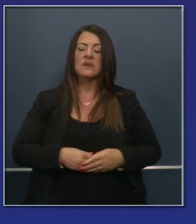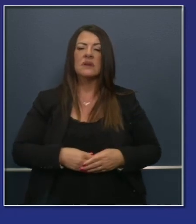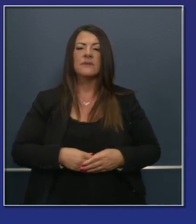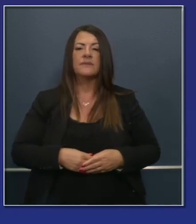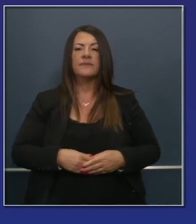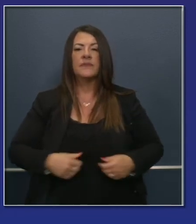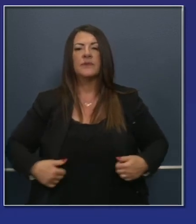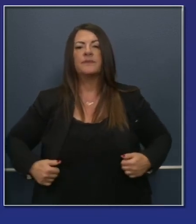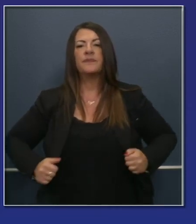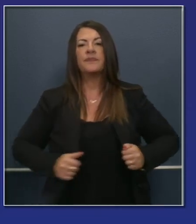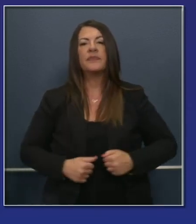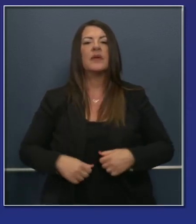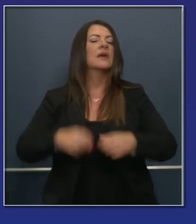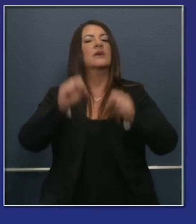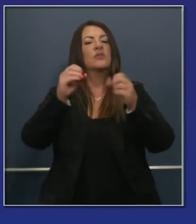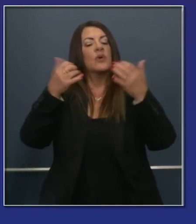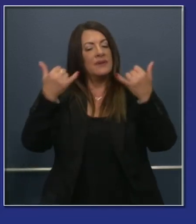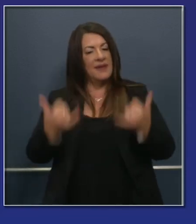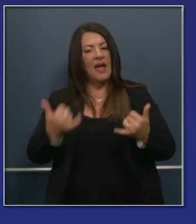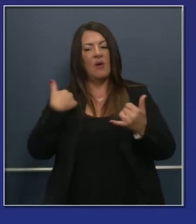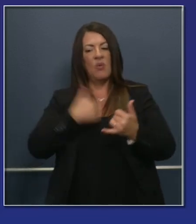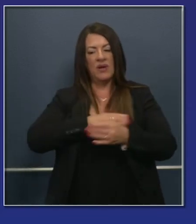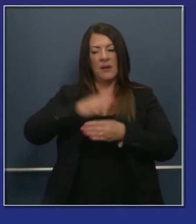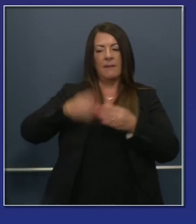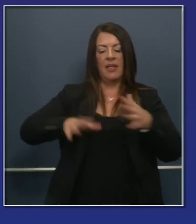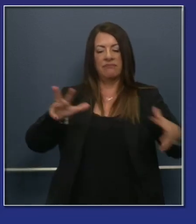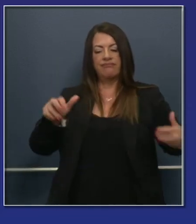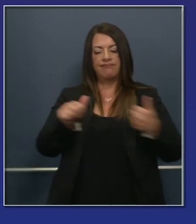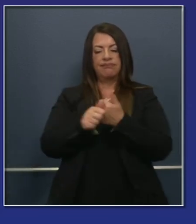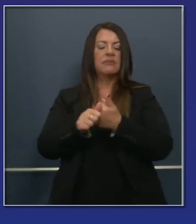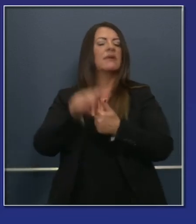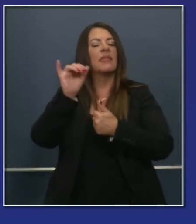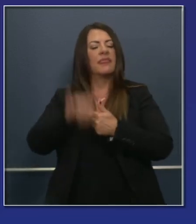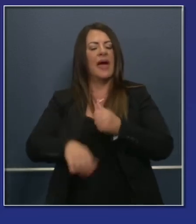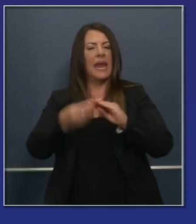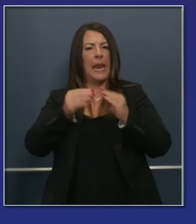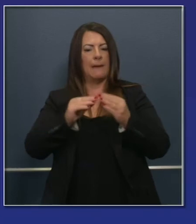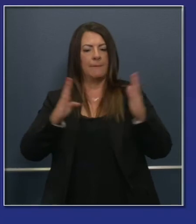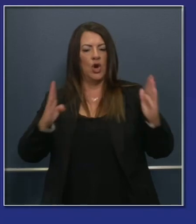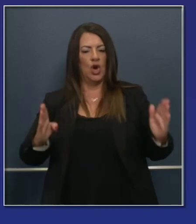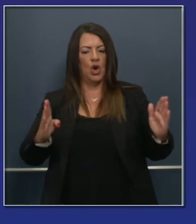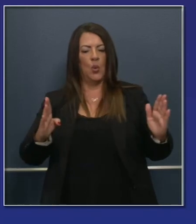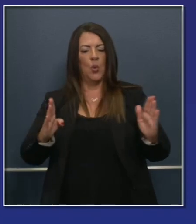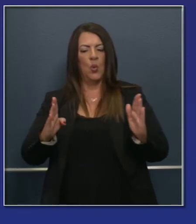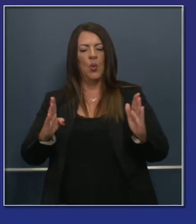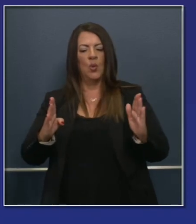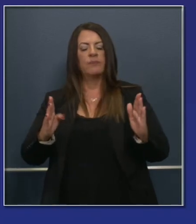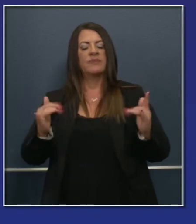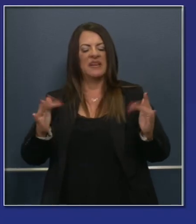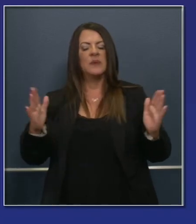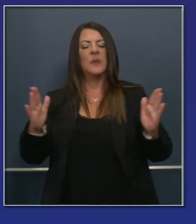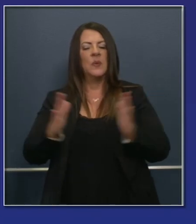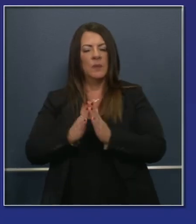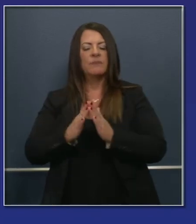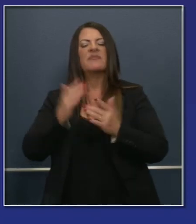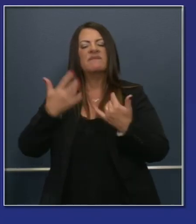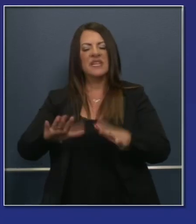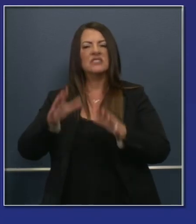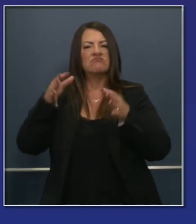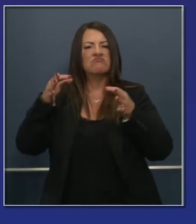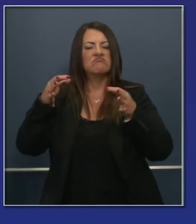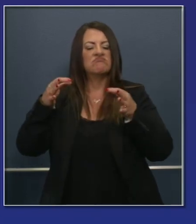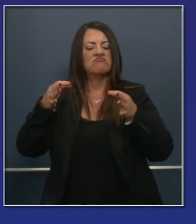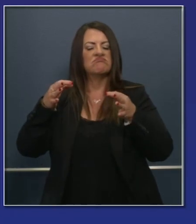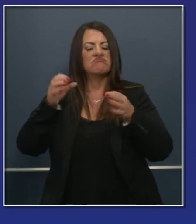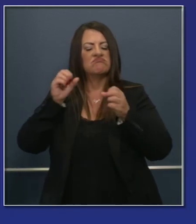100% of our efforts to address the backlog, to update our case numbers, and that's exactly what we're